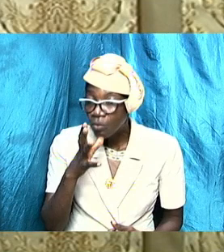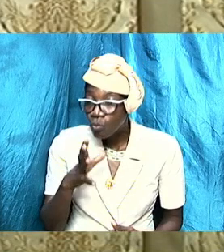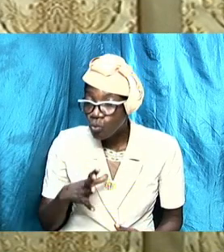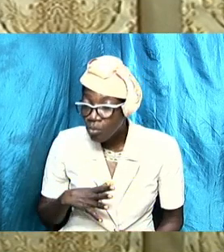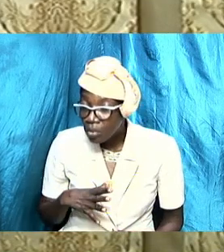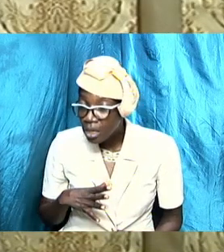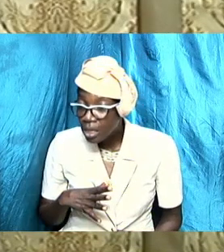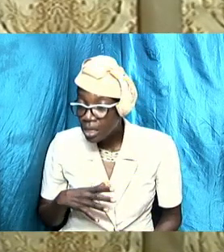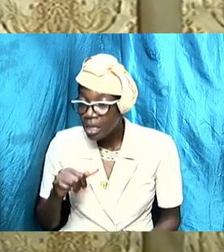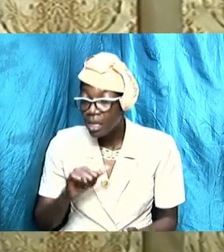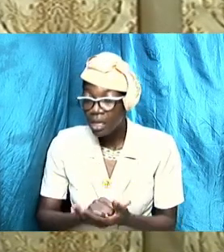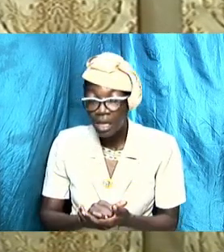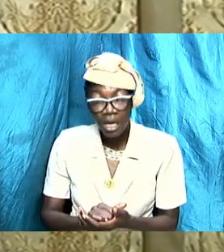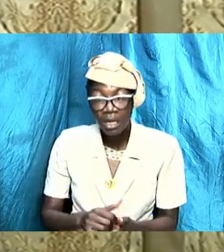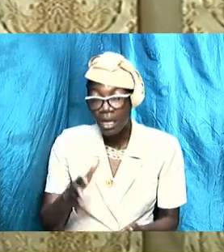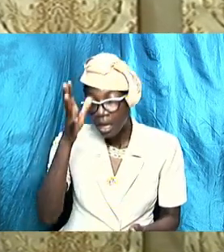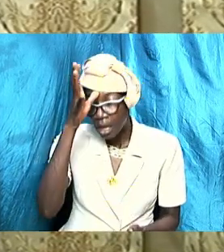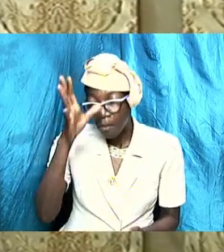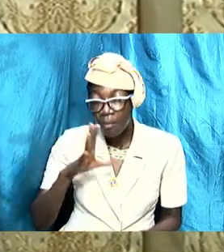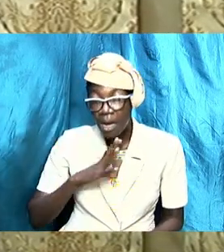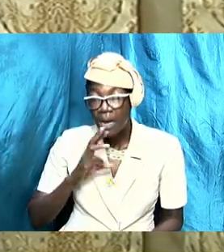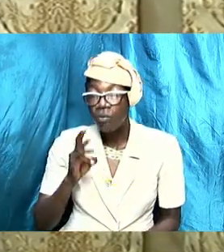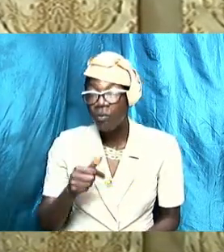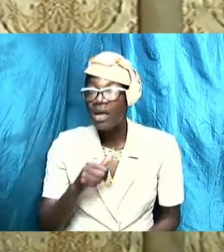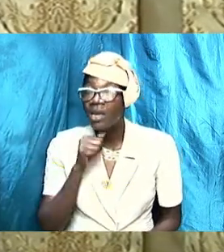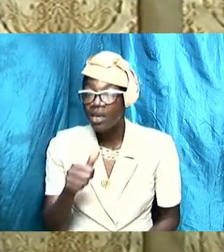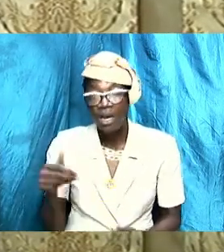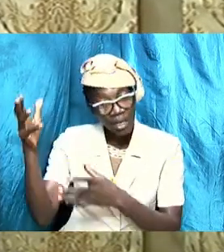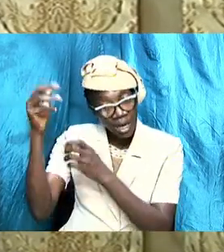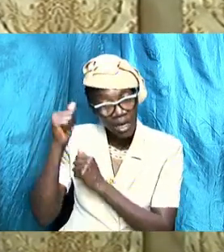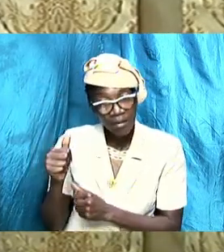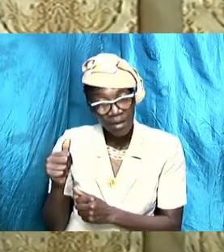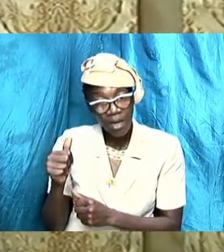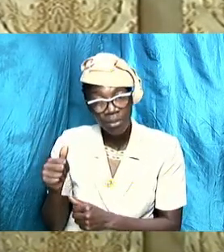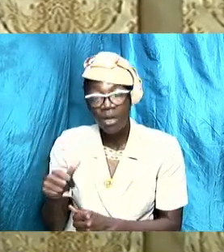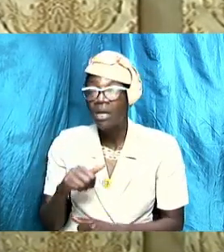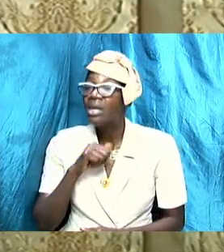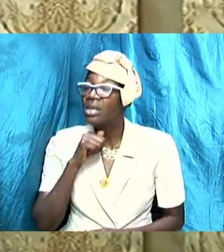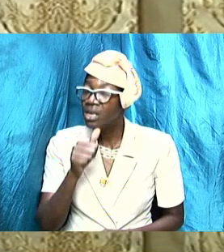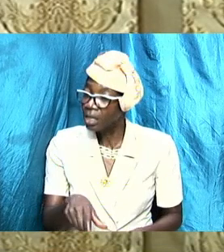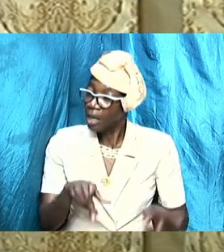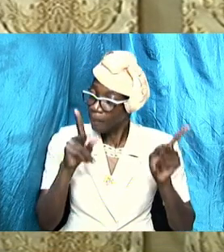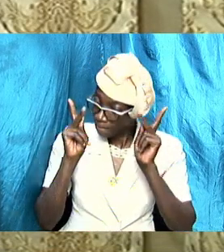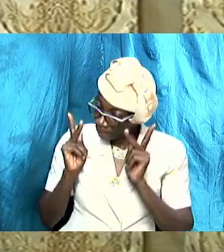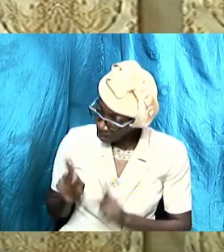is not going to accept and that is not personality traits